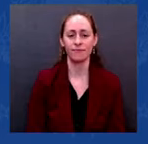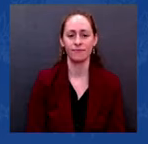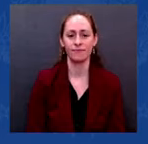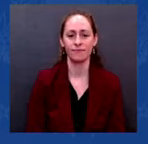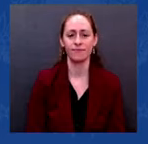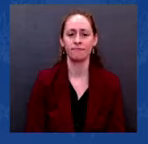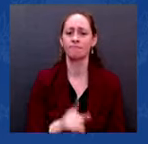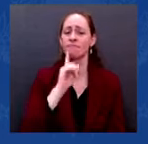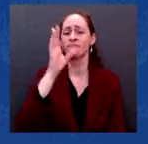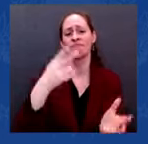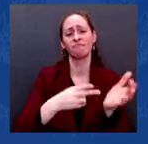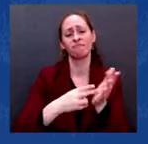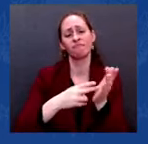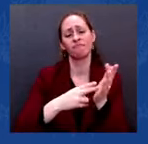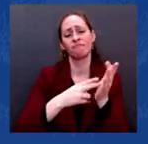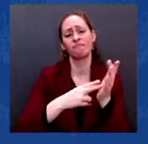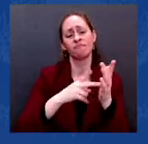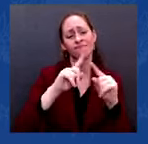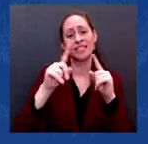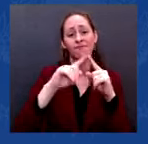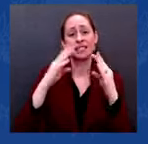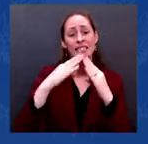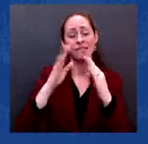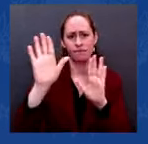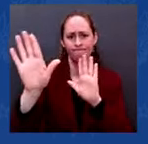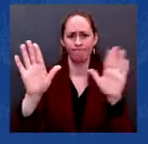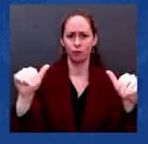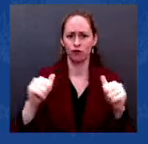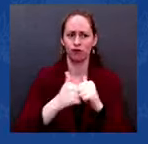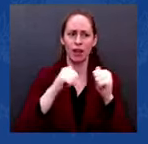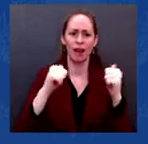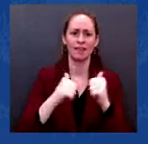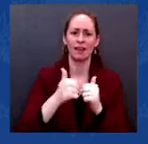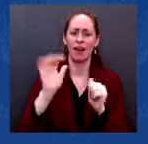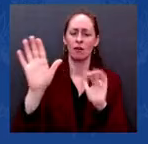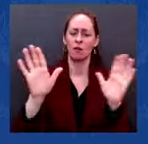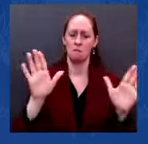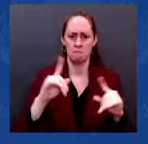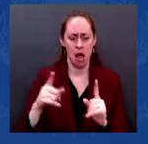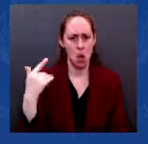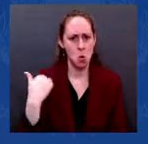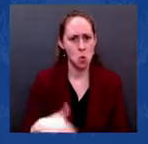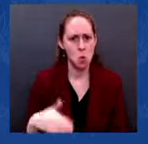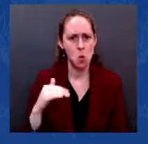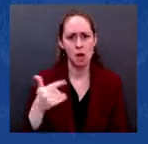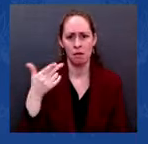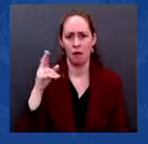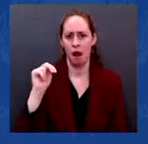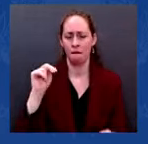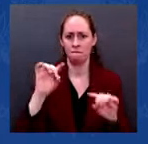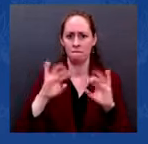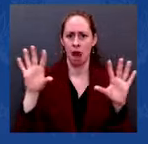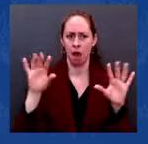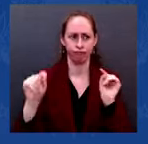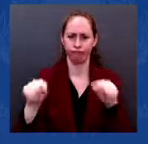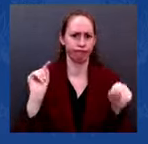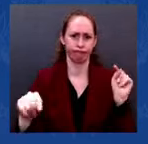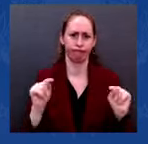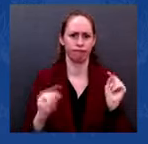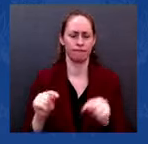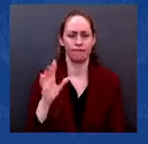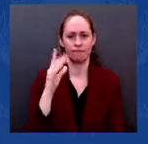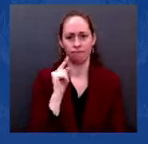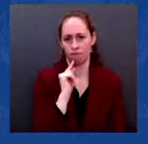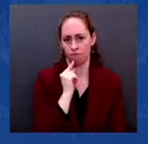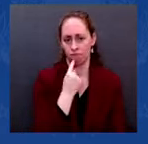rise in gun violence is a major challenge for us to address. But we recognize, as you have indicated, it's a